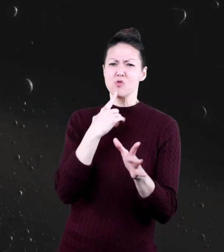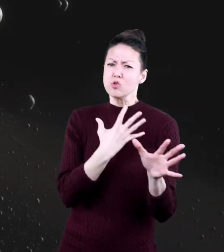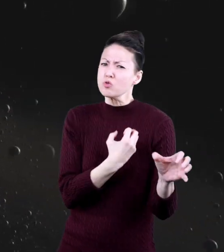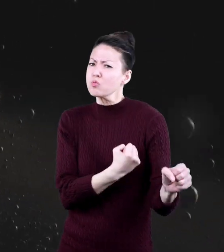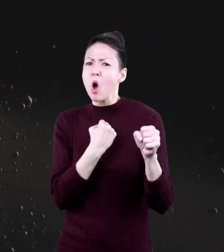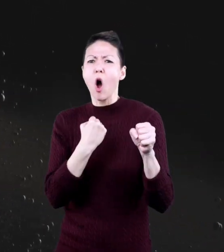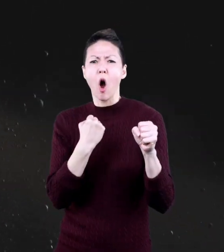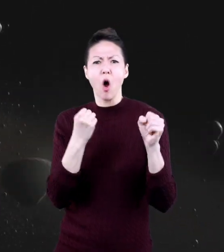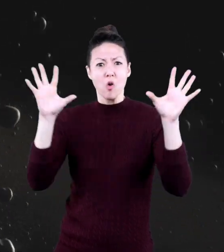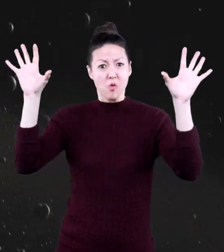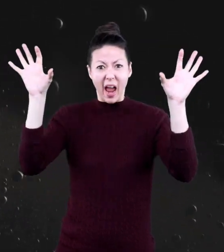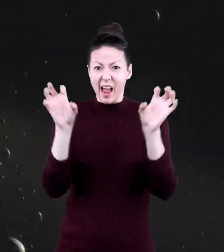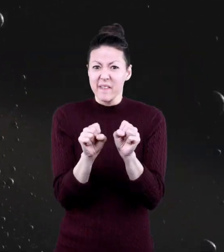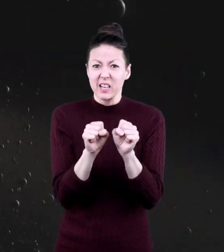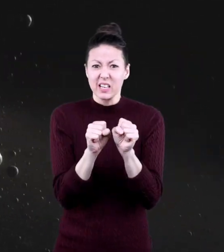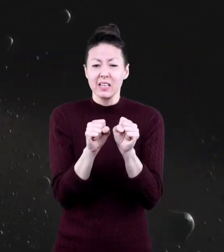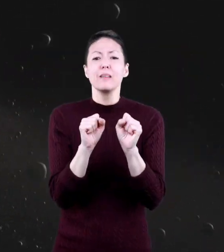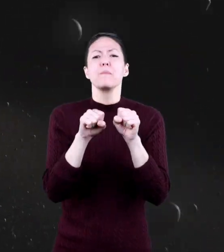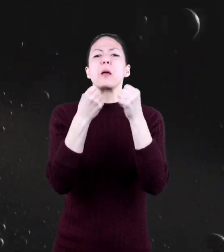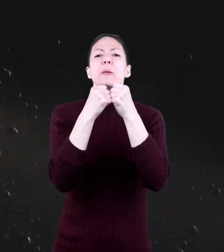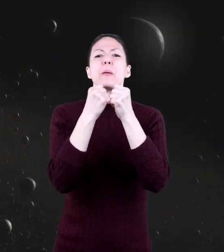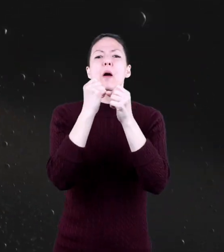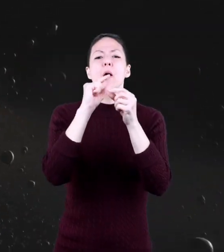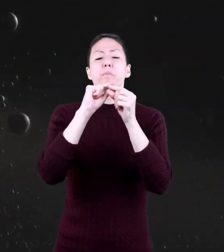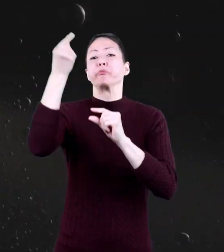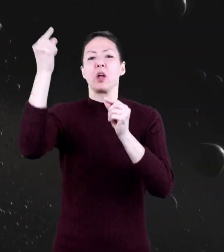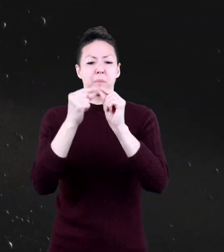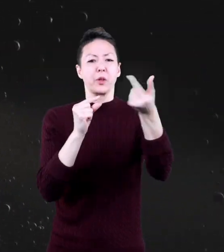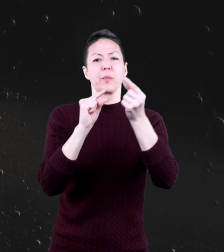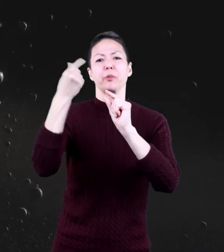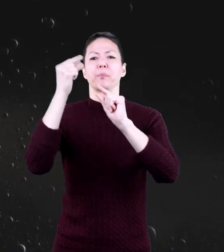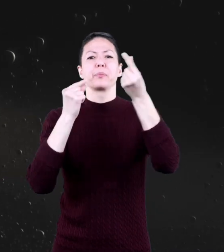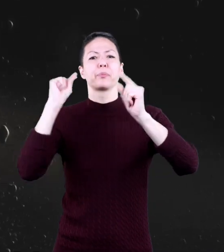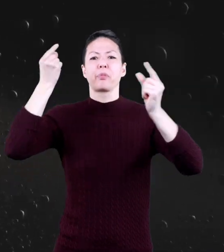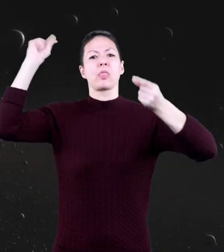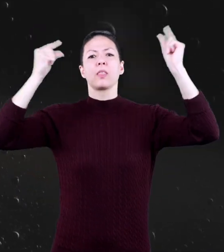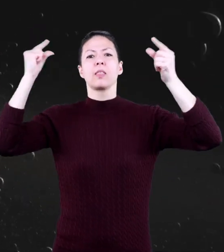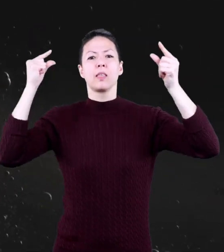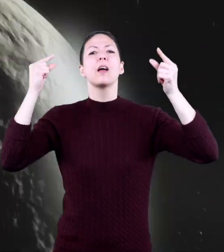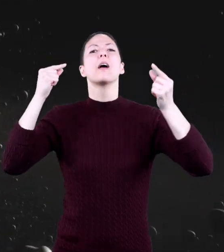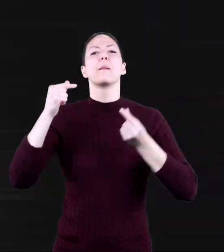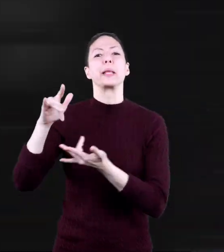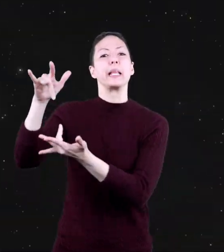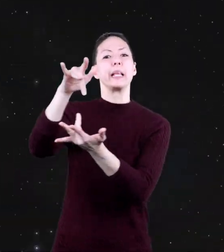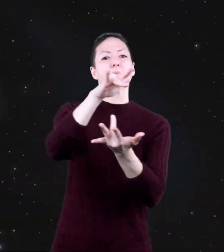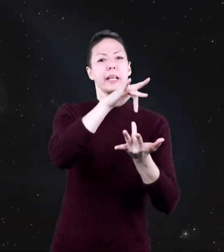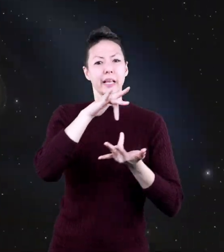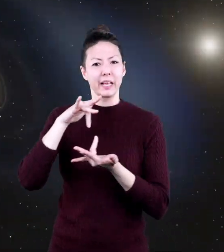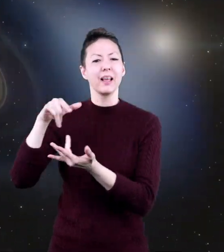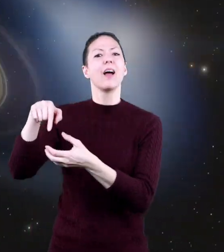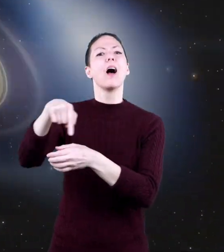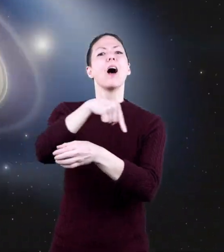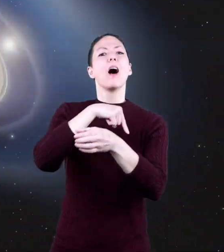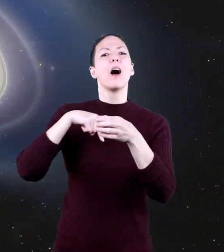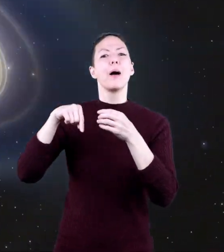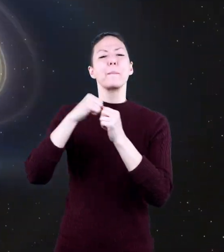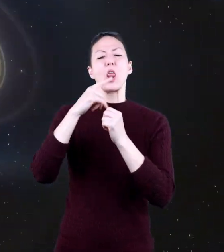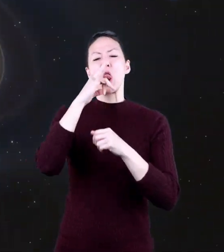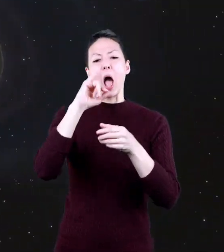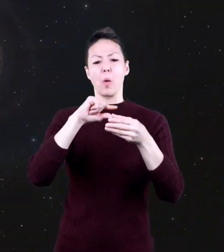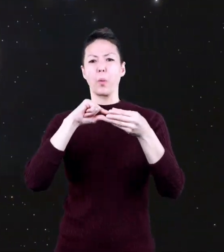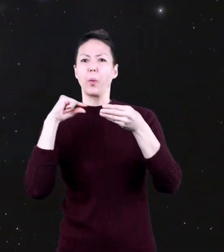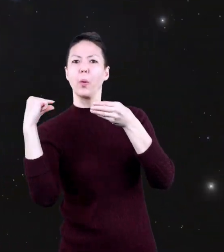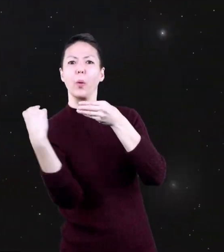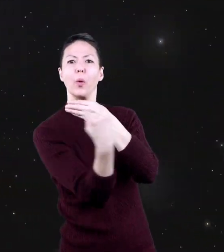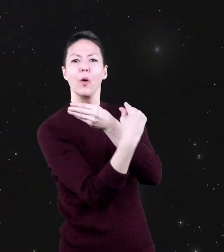Saturn's strong gravitational pull breaks apart the rocks. Those rocks then spin around the planet, making it look like it